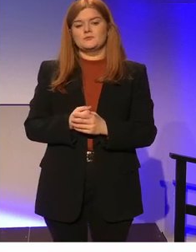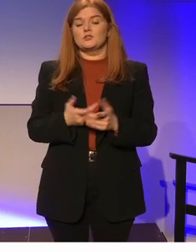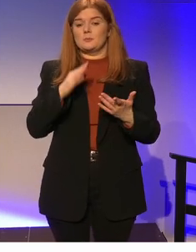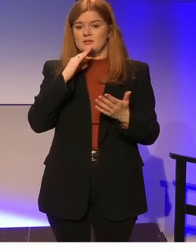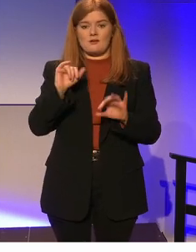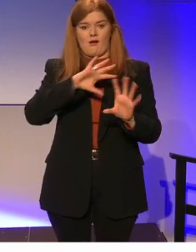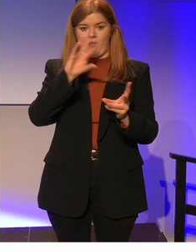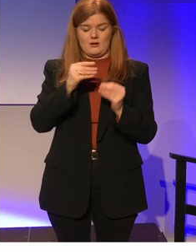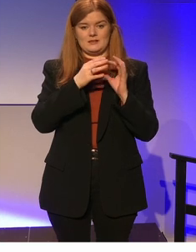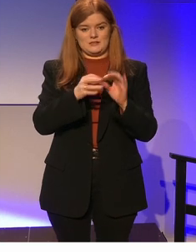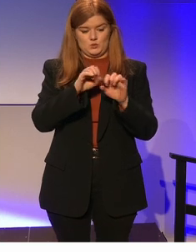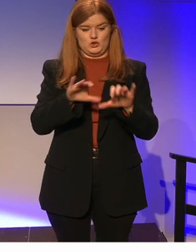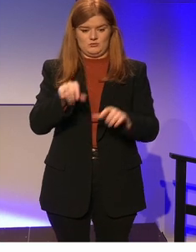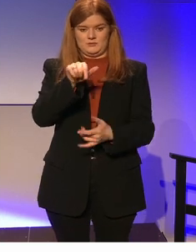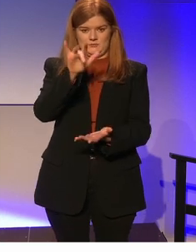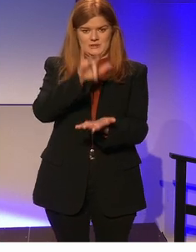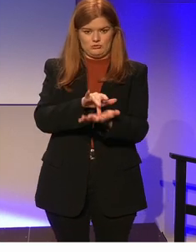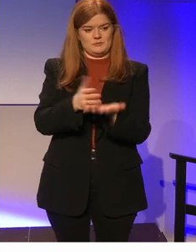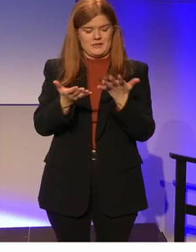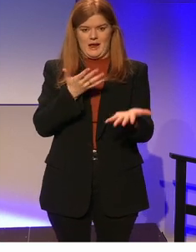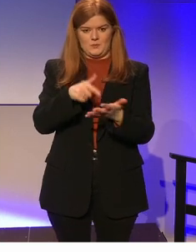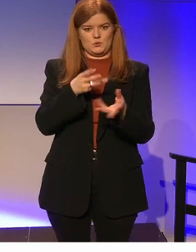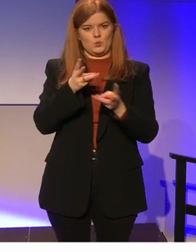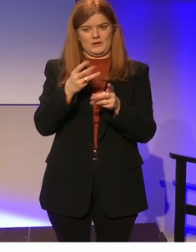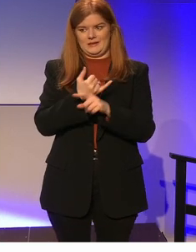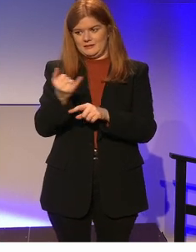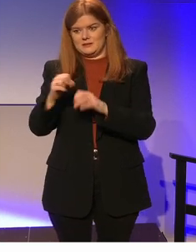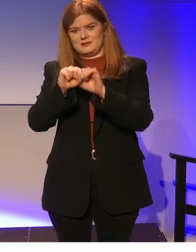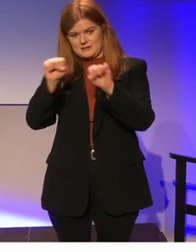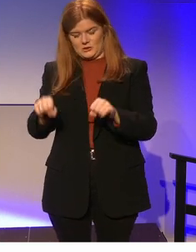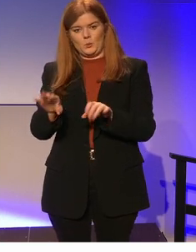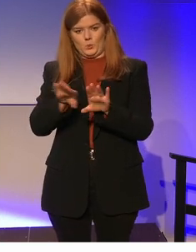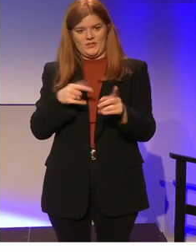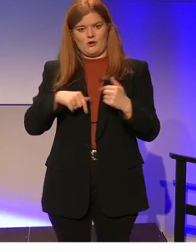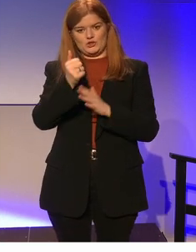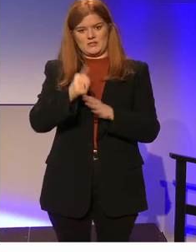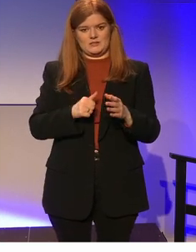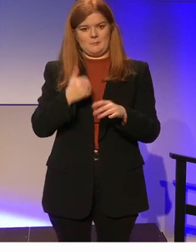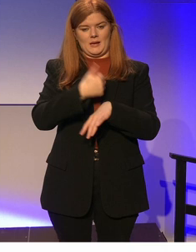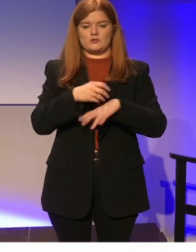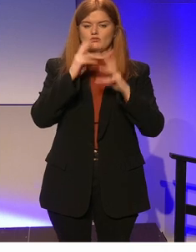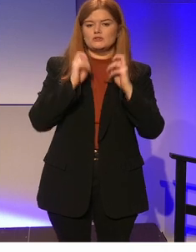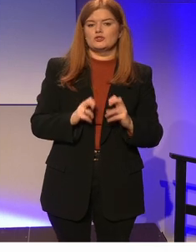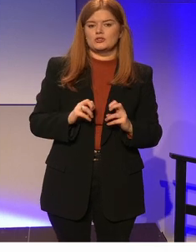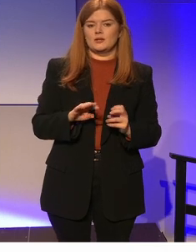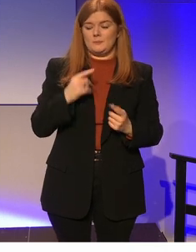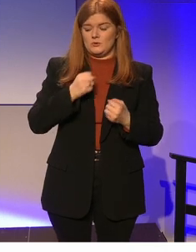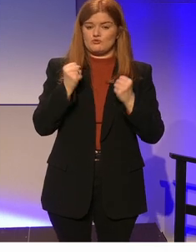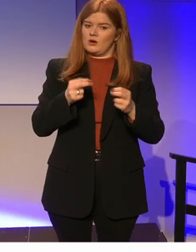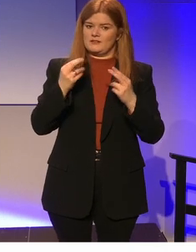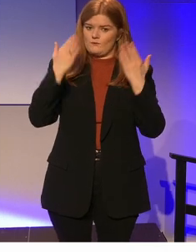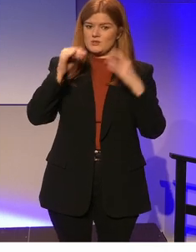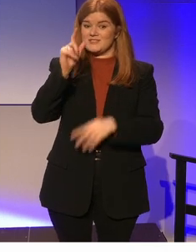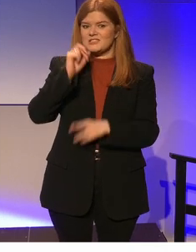today. So it's all children and how that is working across the system with the research led agenda. And again, the focus on the teacher as